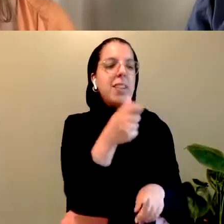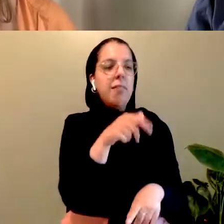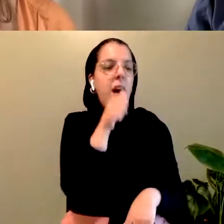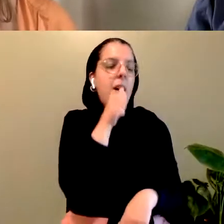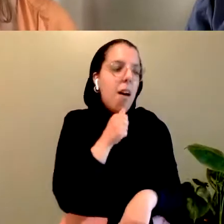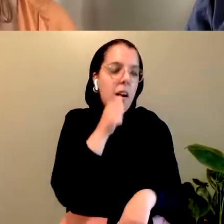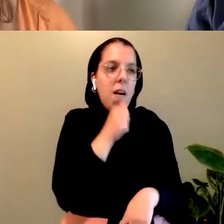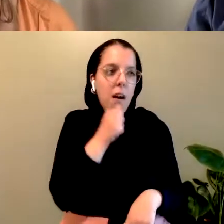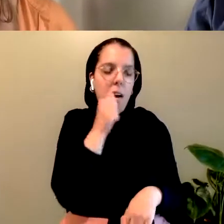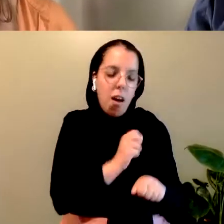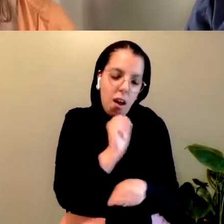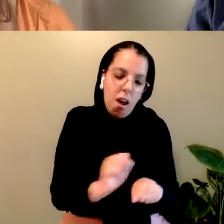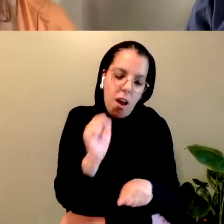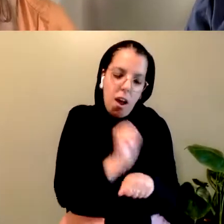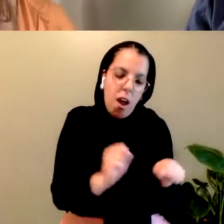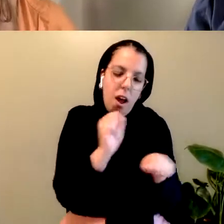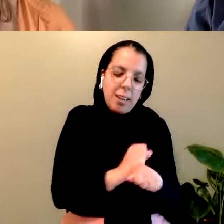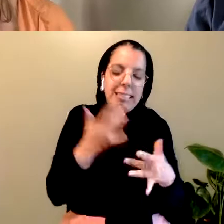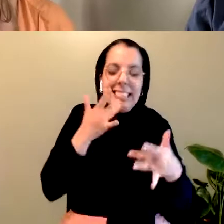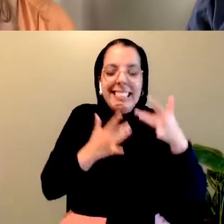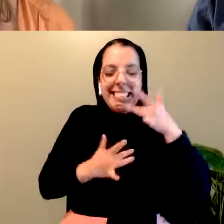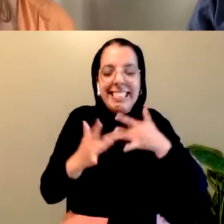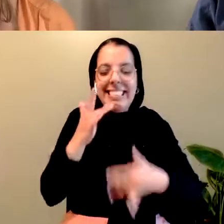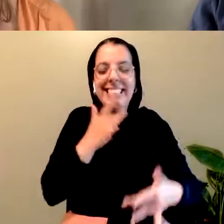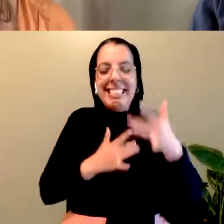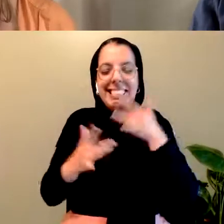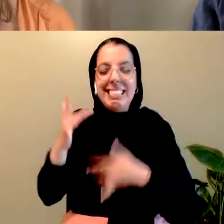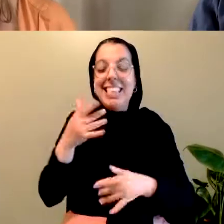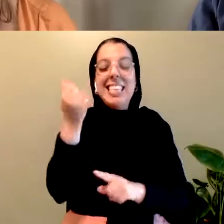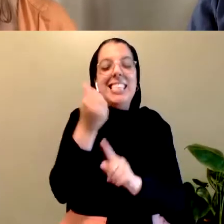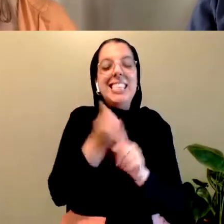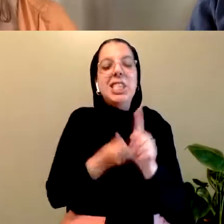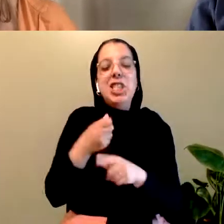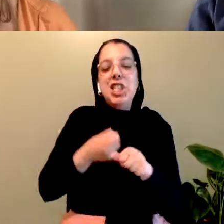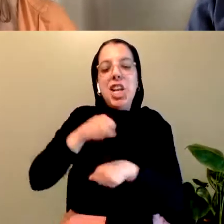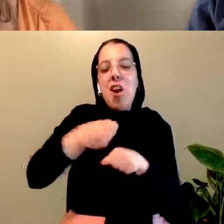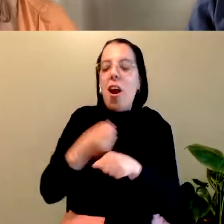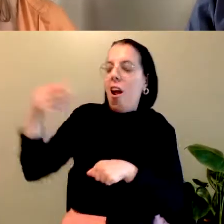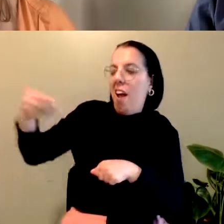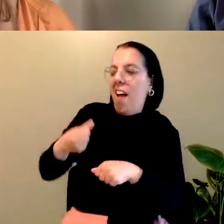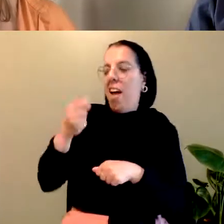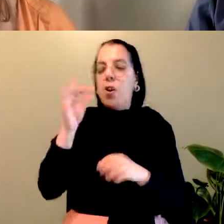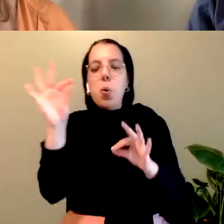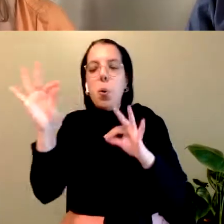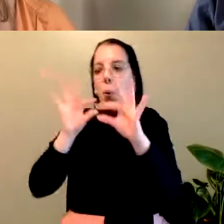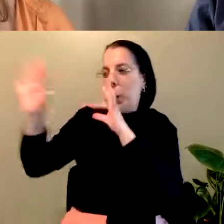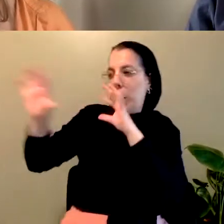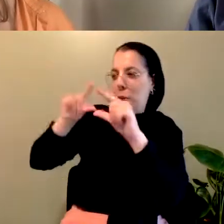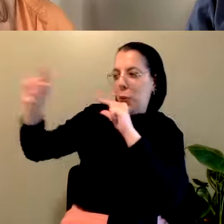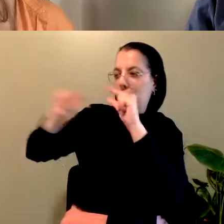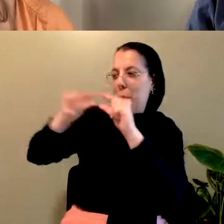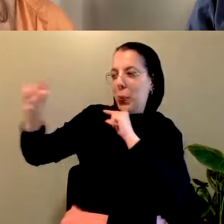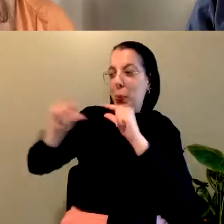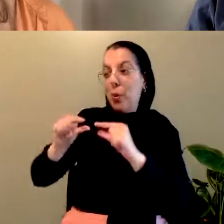support to keep their heads above water beyond project-based funding. It is their existence that we rely on